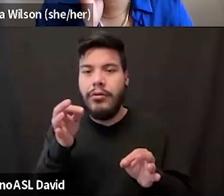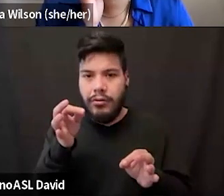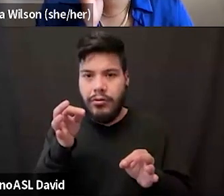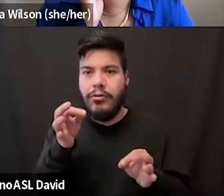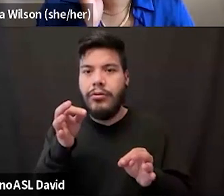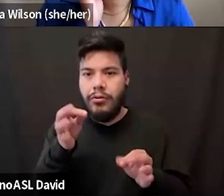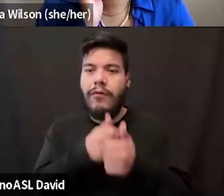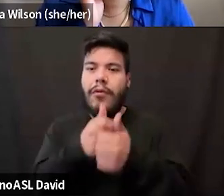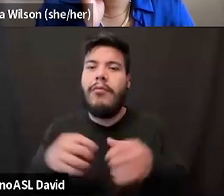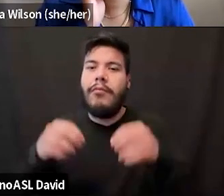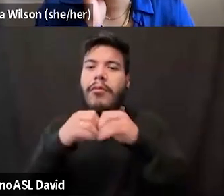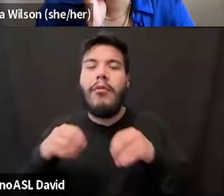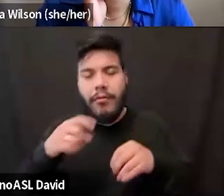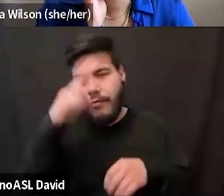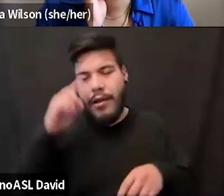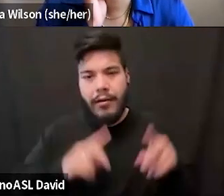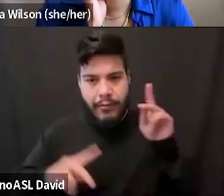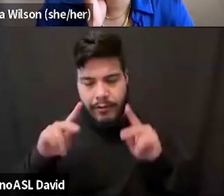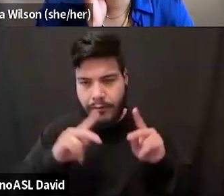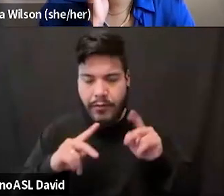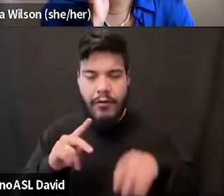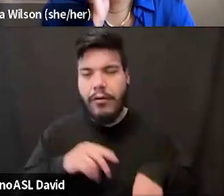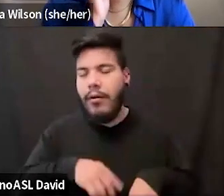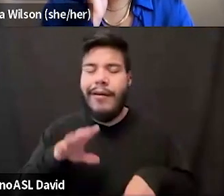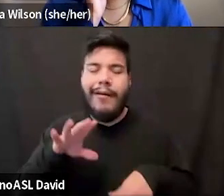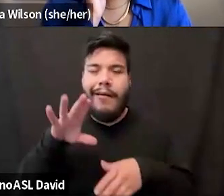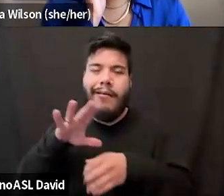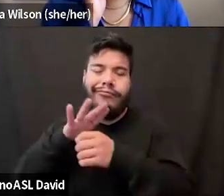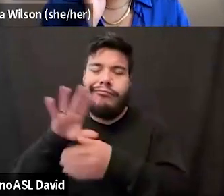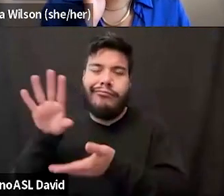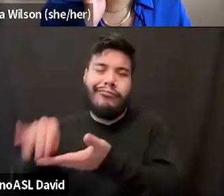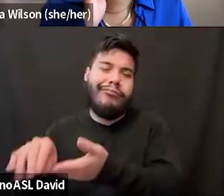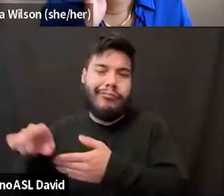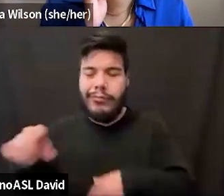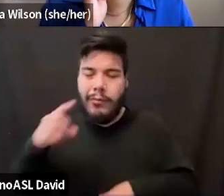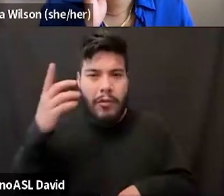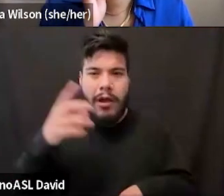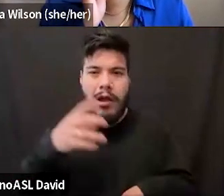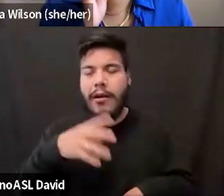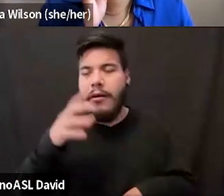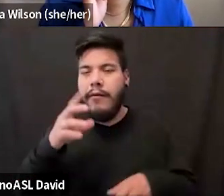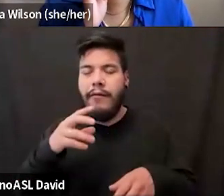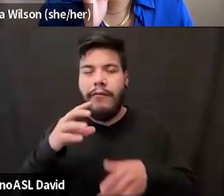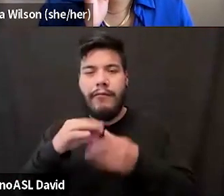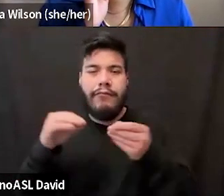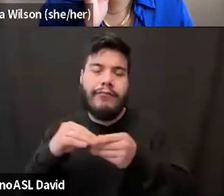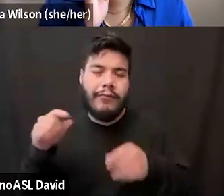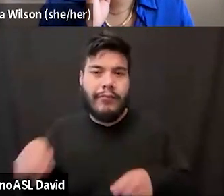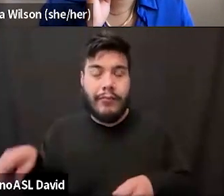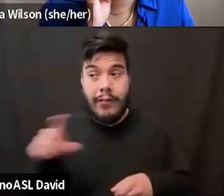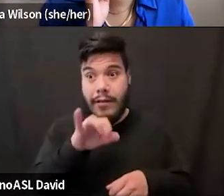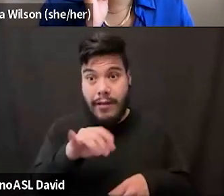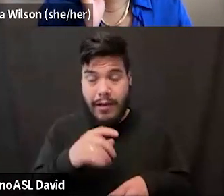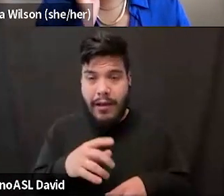following black folks. And with that came more attention for me because that landed across the world. And